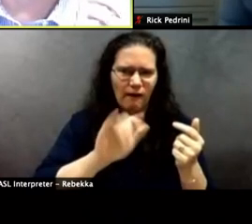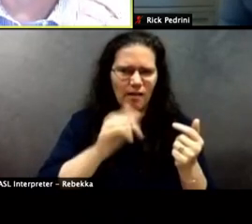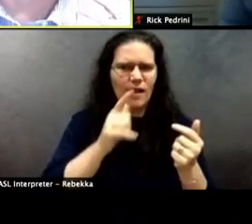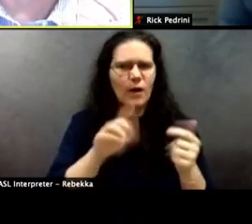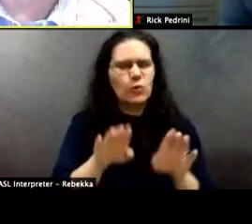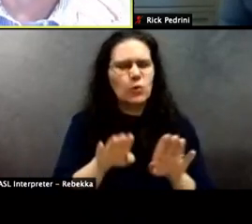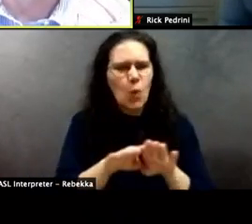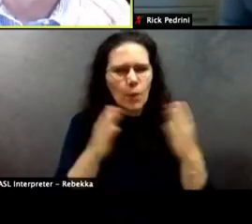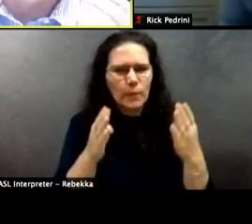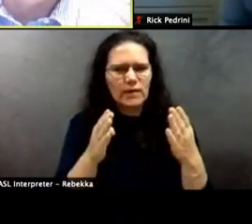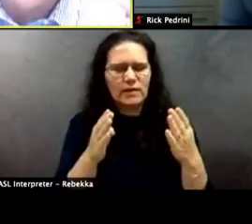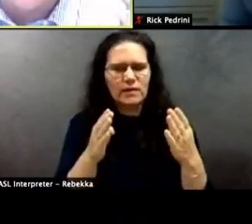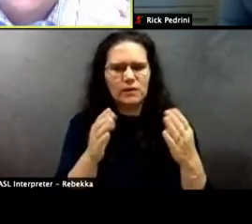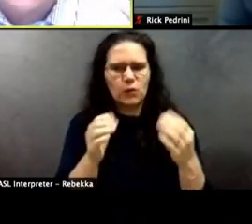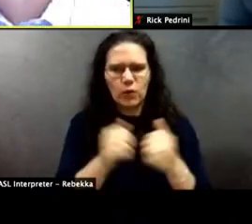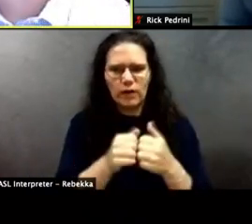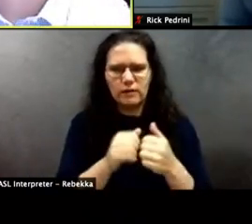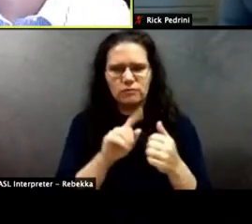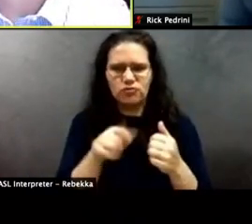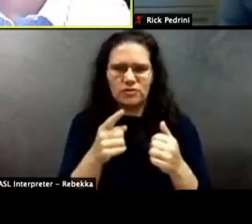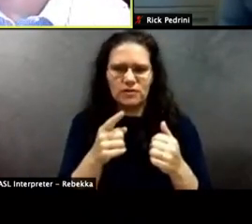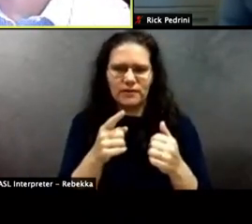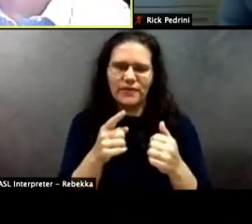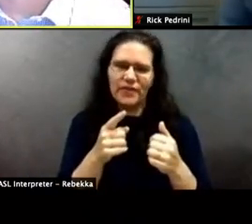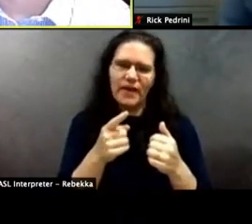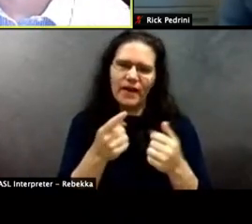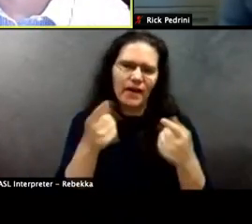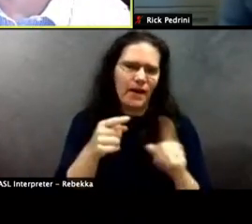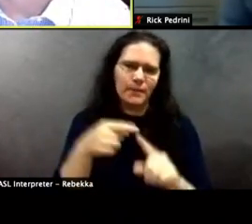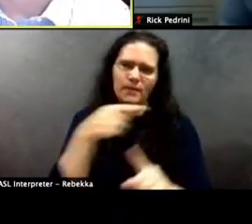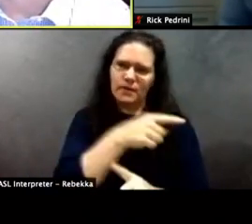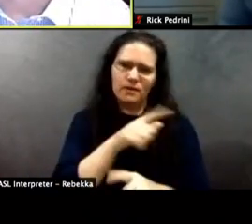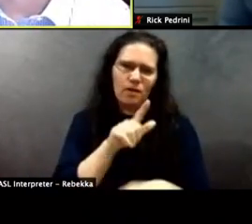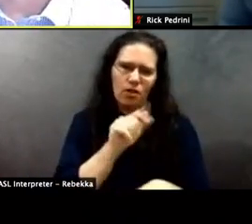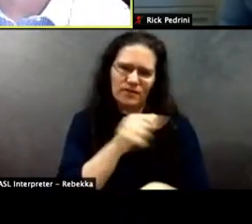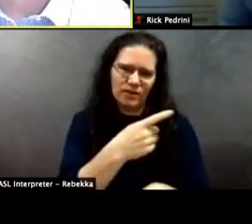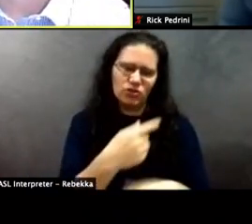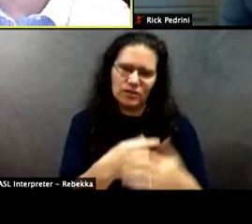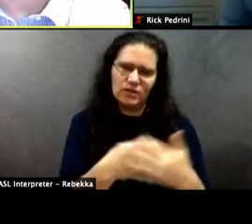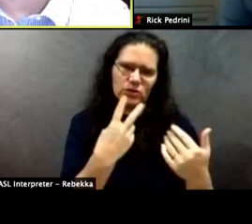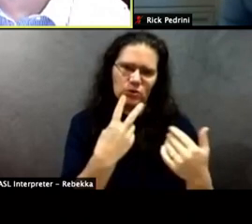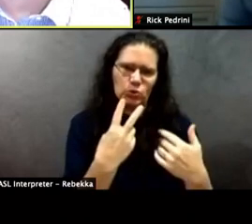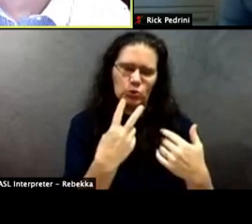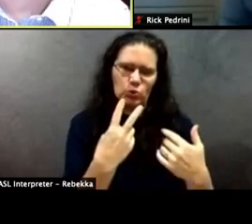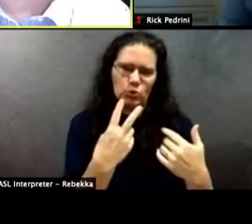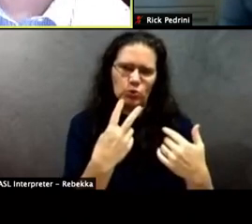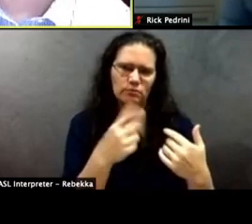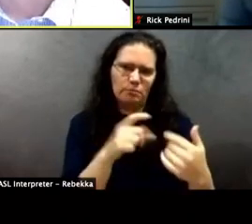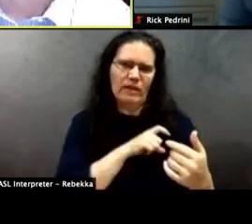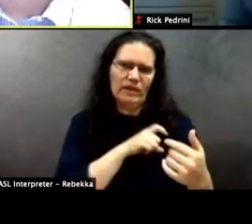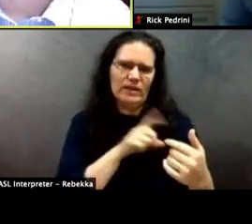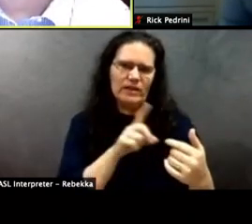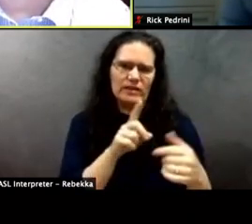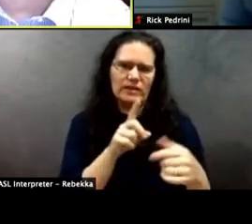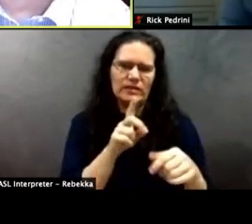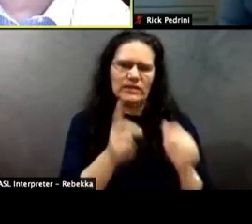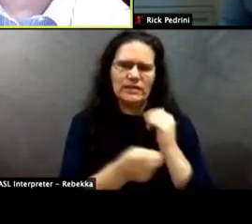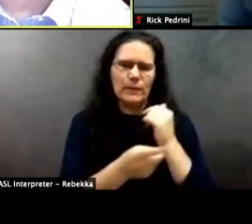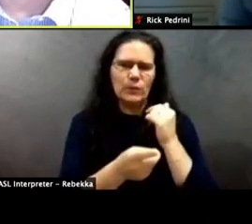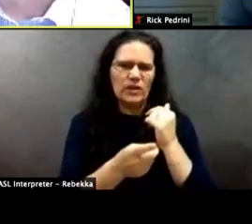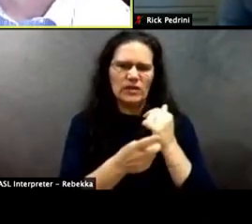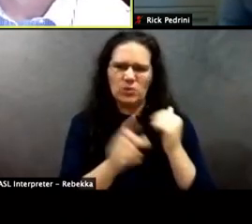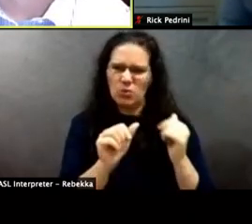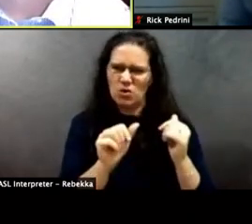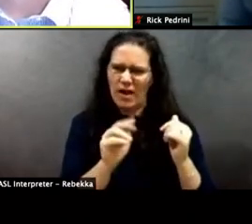the, the incident in Los Angeles, where two police deputies were ambushed. It was horrific. It was absolutely